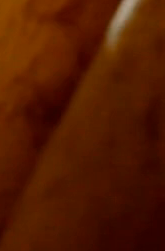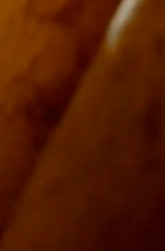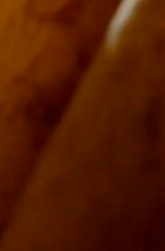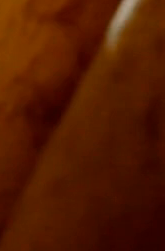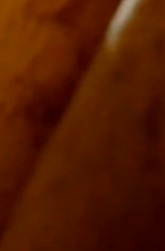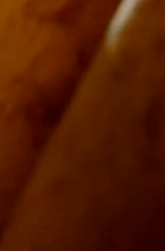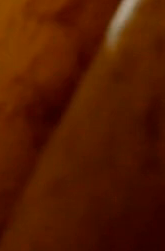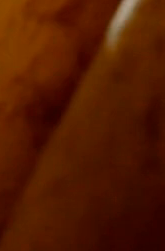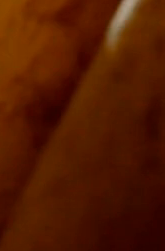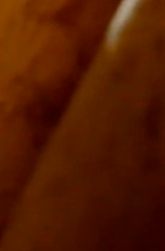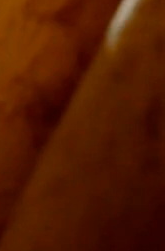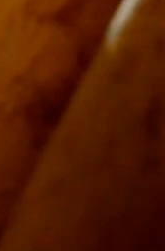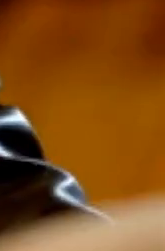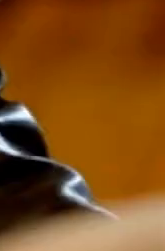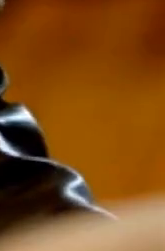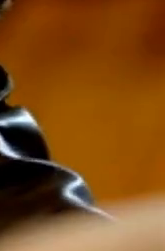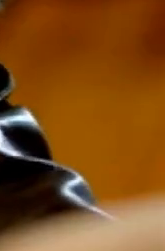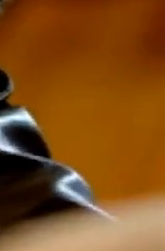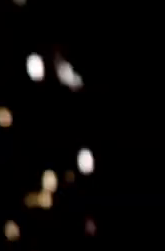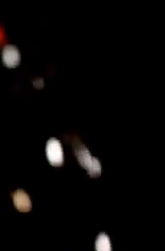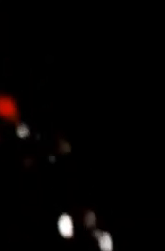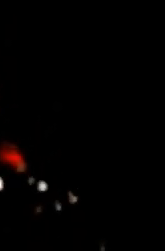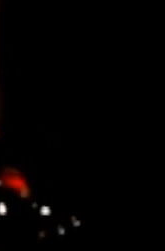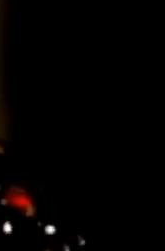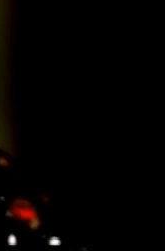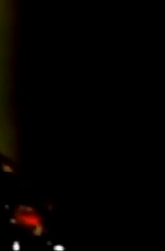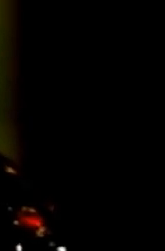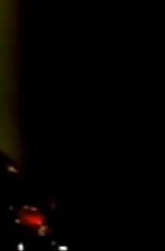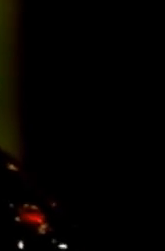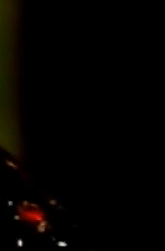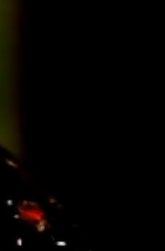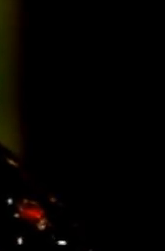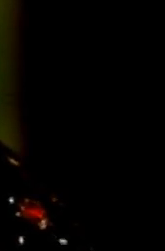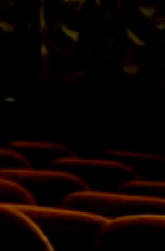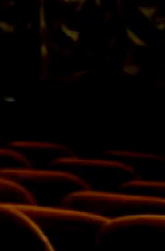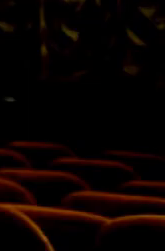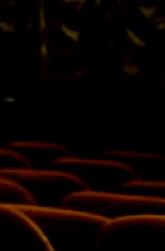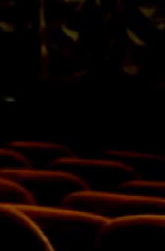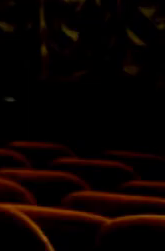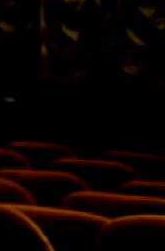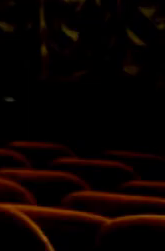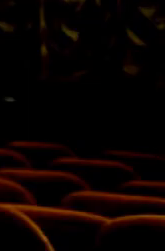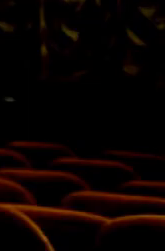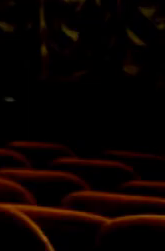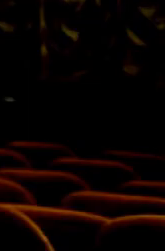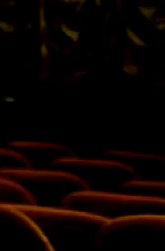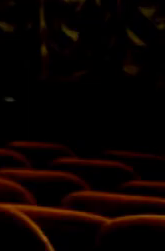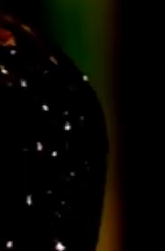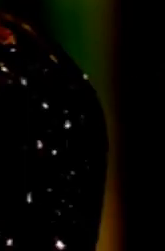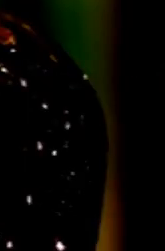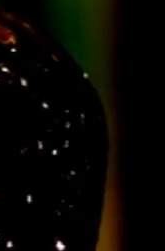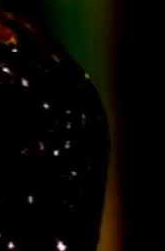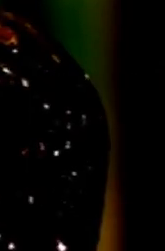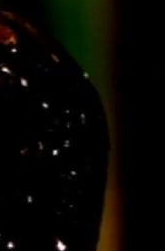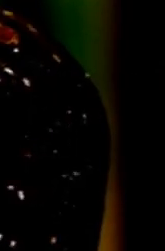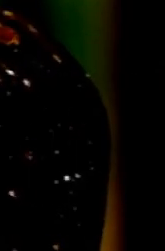there, you've practically sort of made it. And that's when I stood on that stage at that day and I looked at this video and I said to